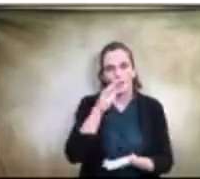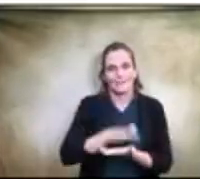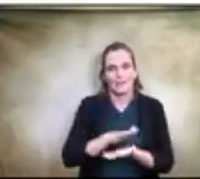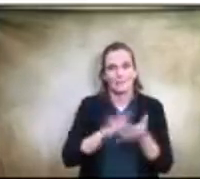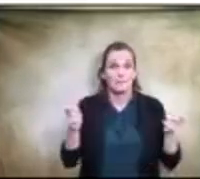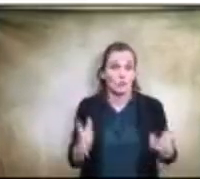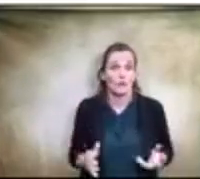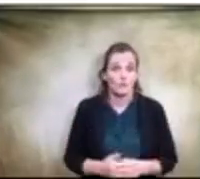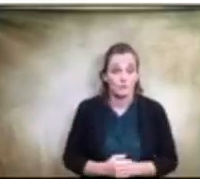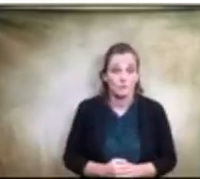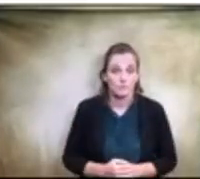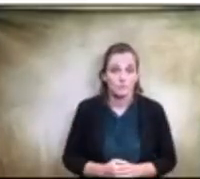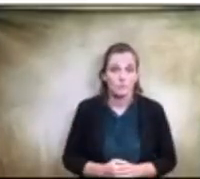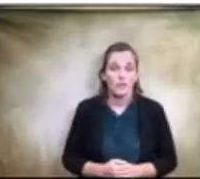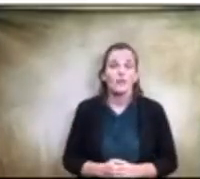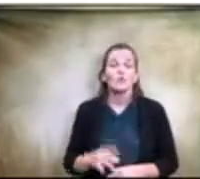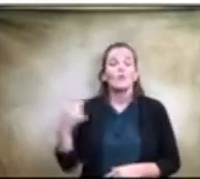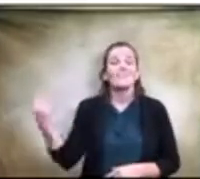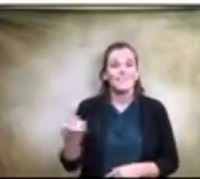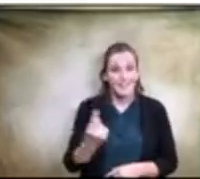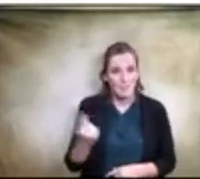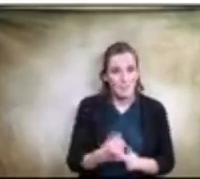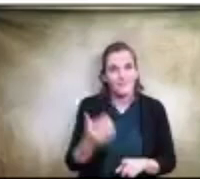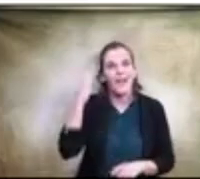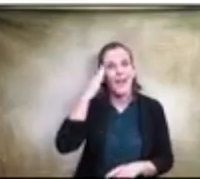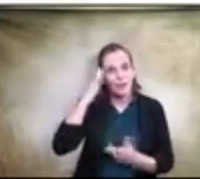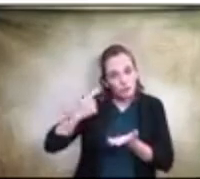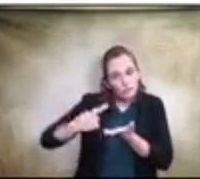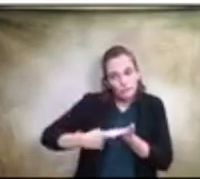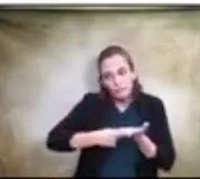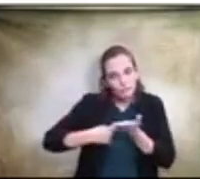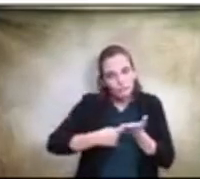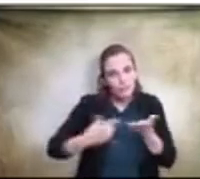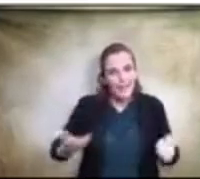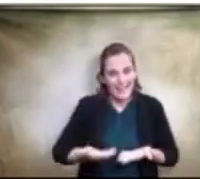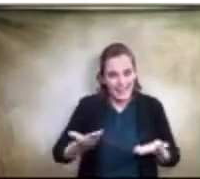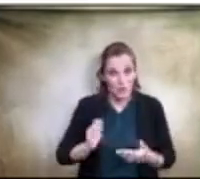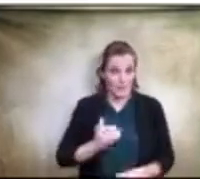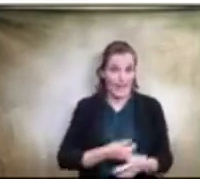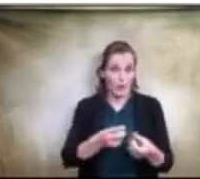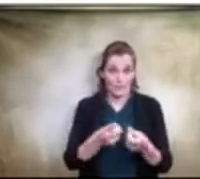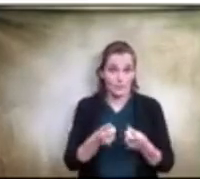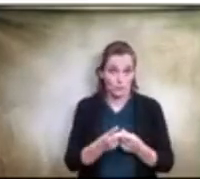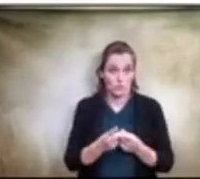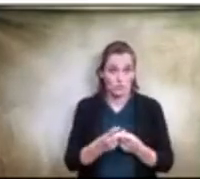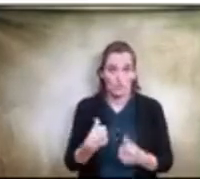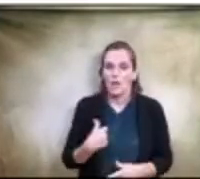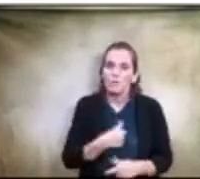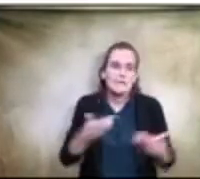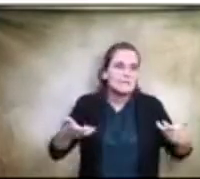so something that I know that has been talked about here in our district is we did not want to see